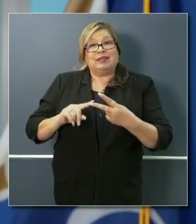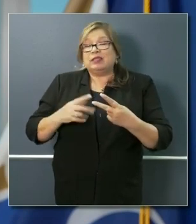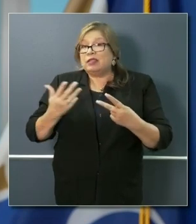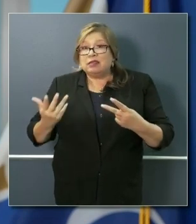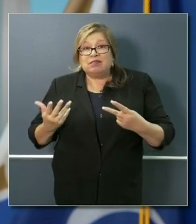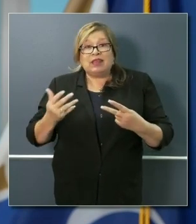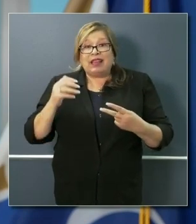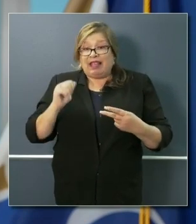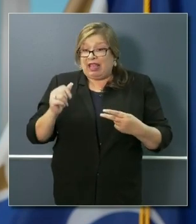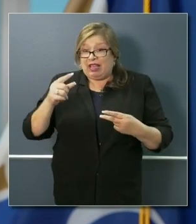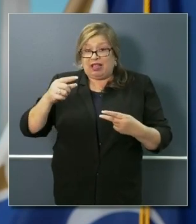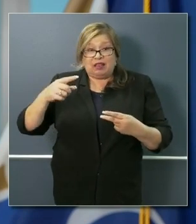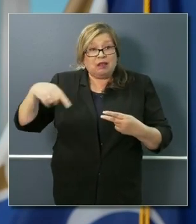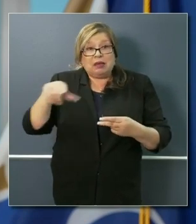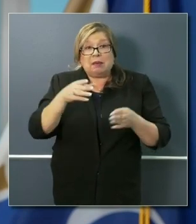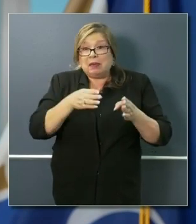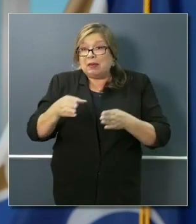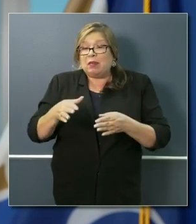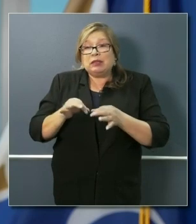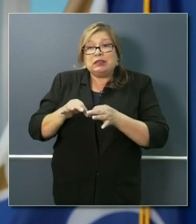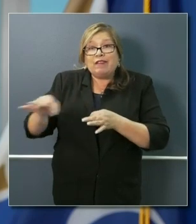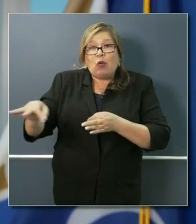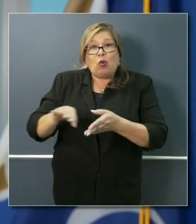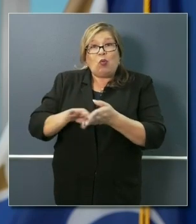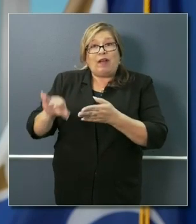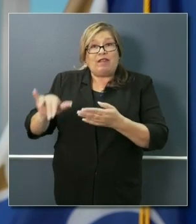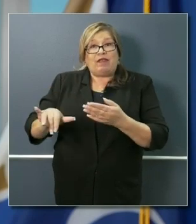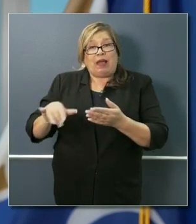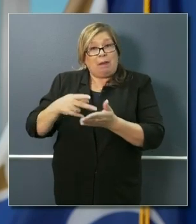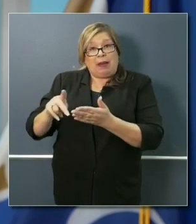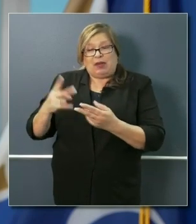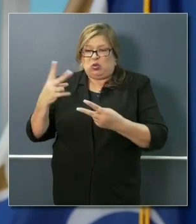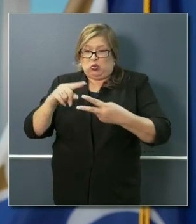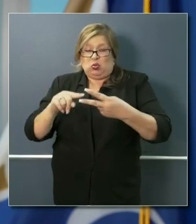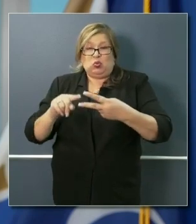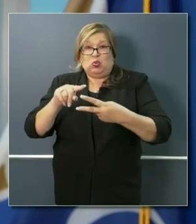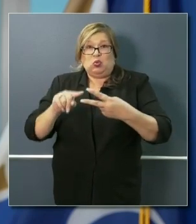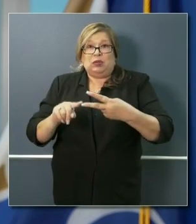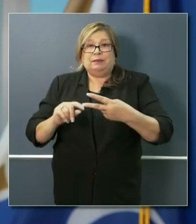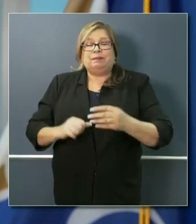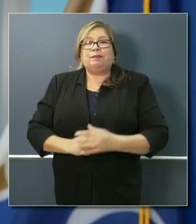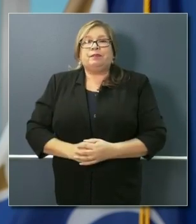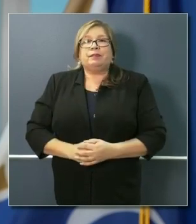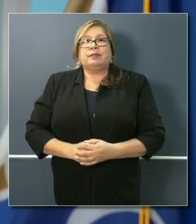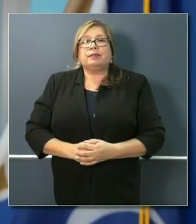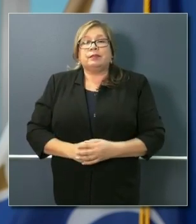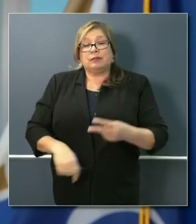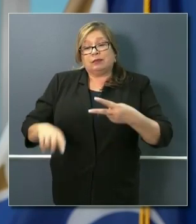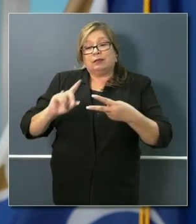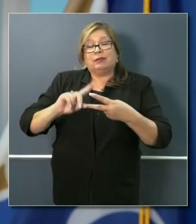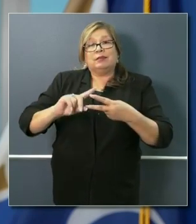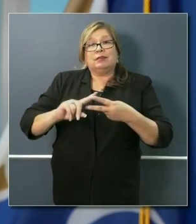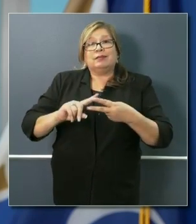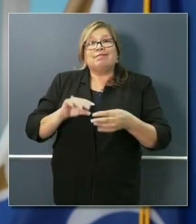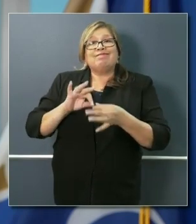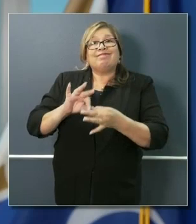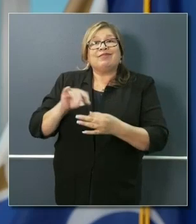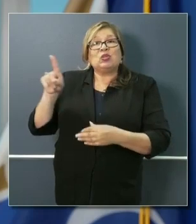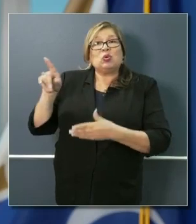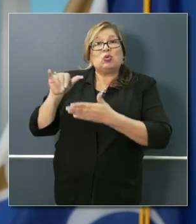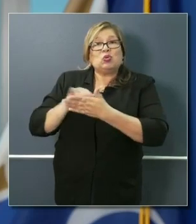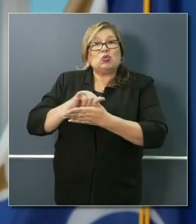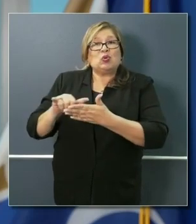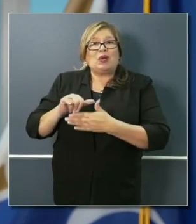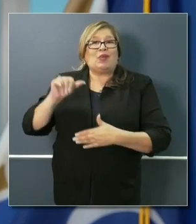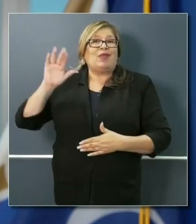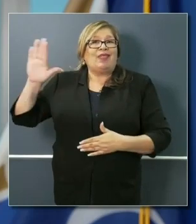people can defer or waive those payments? So anyway, those are the two questions. Thank you. Thanks. So the conditions in New York are very different than the conditions